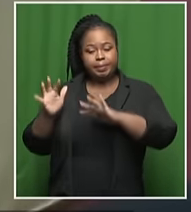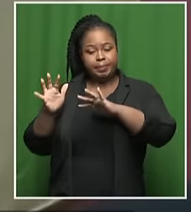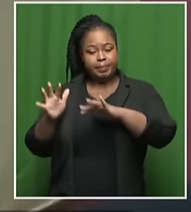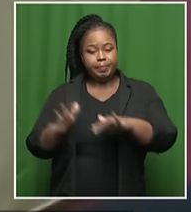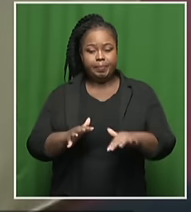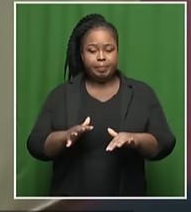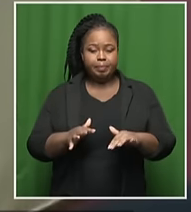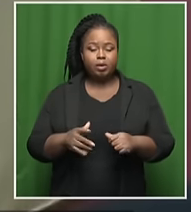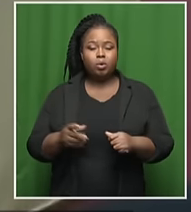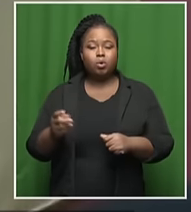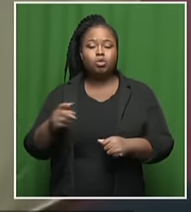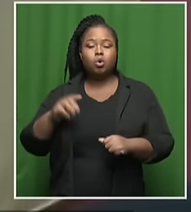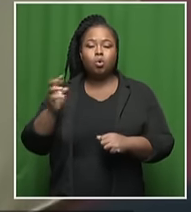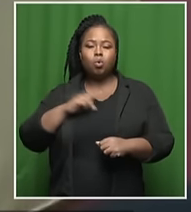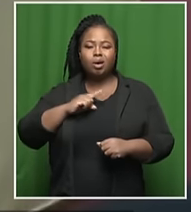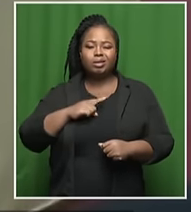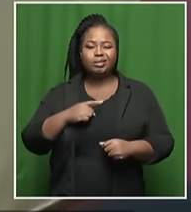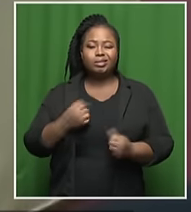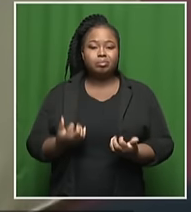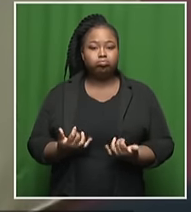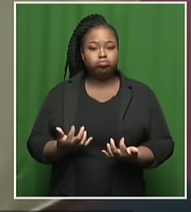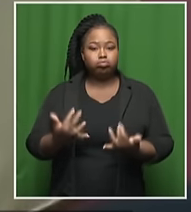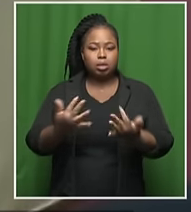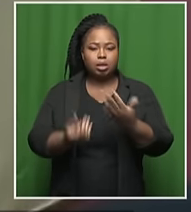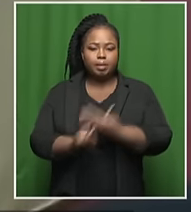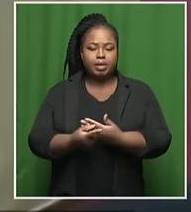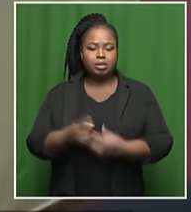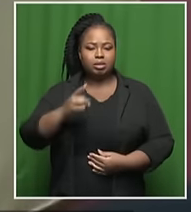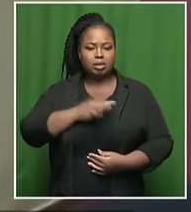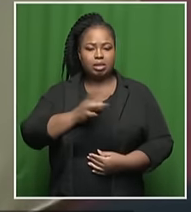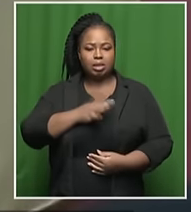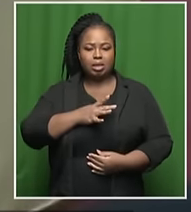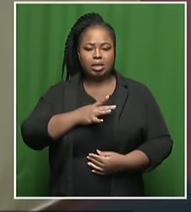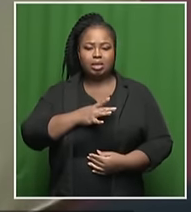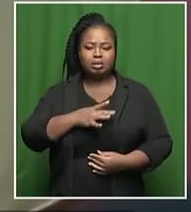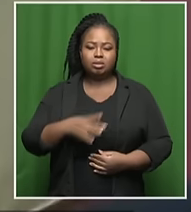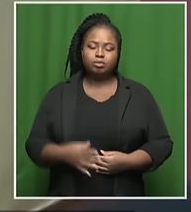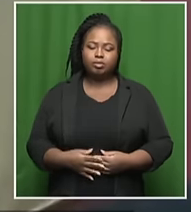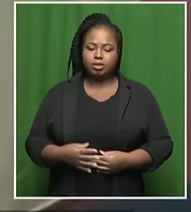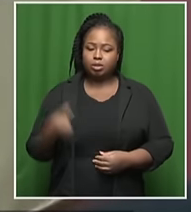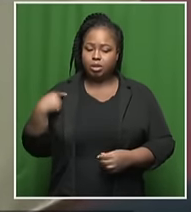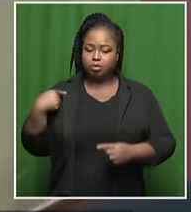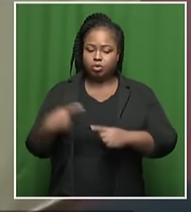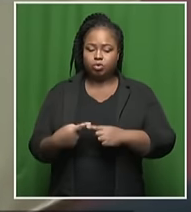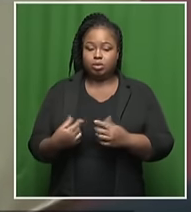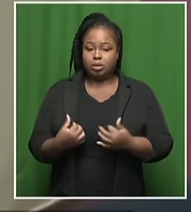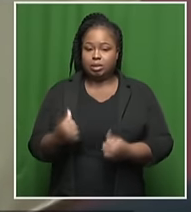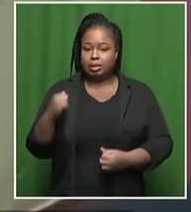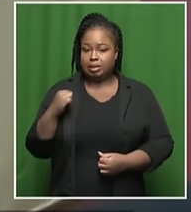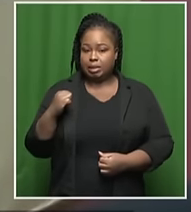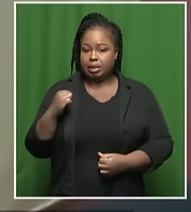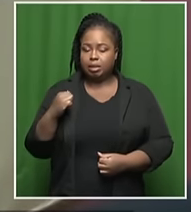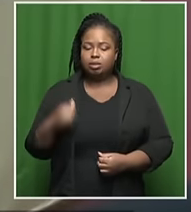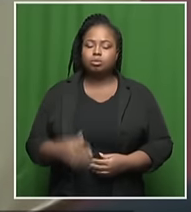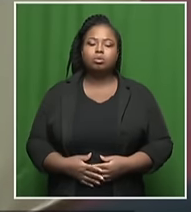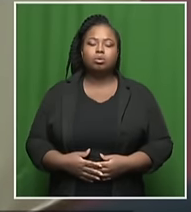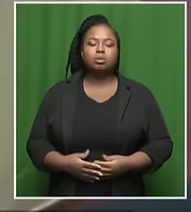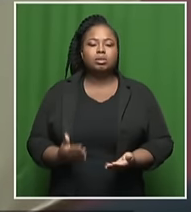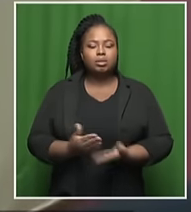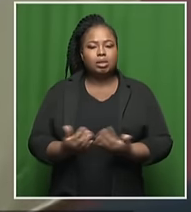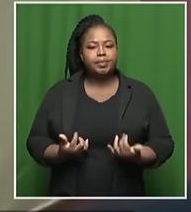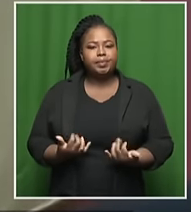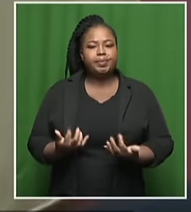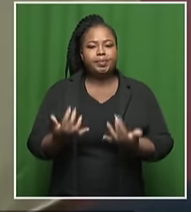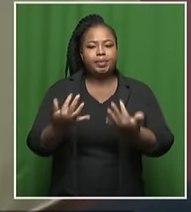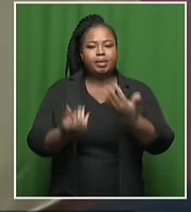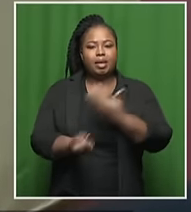amount of fires, so starting on Saturday and then going through to tomorrow. So we – sorry, to yesterday. So we had quite a couple of fires.